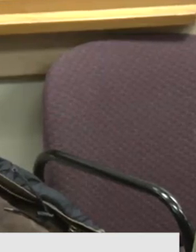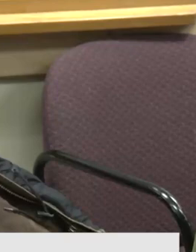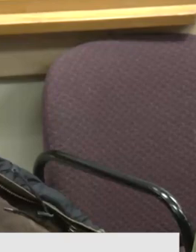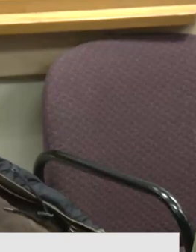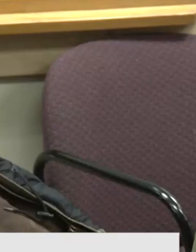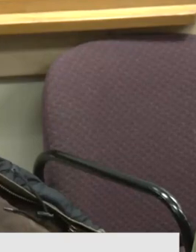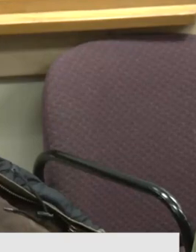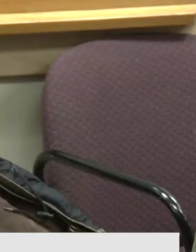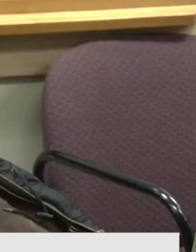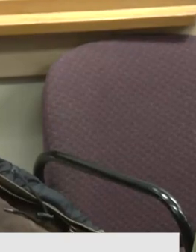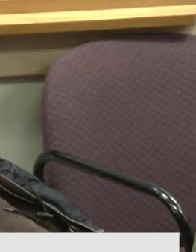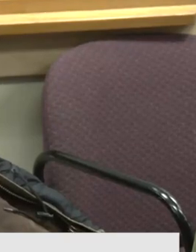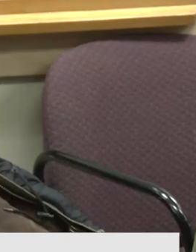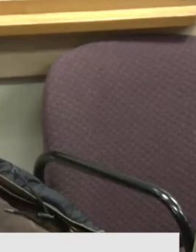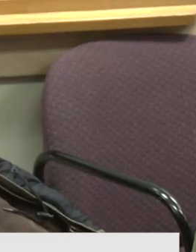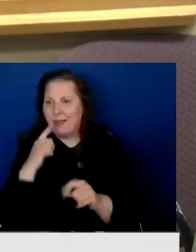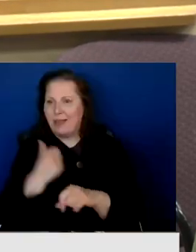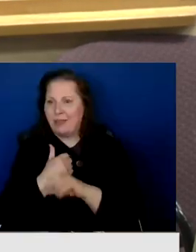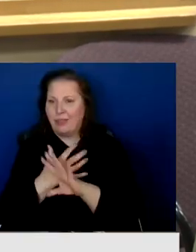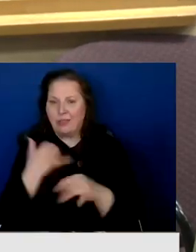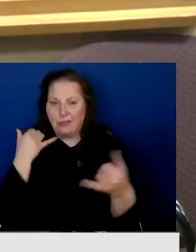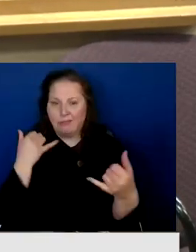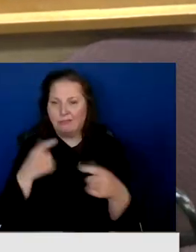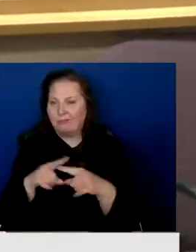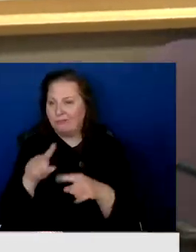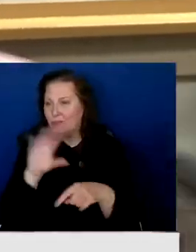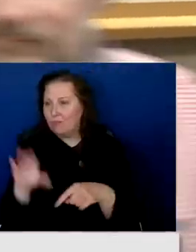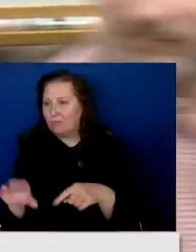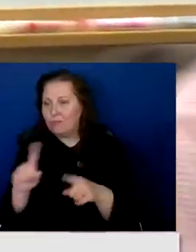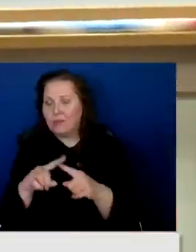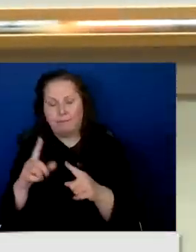Doesn't look like we have anyone on the phone. So, Mr. Whitaker.